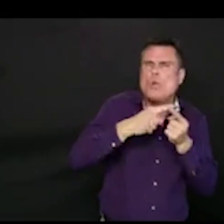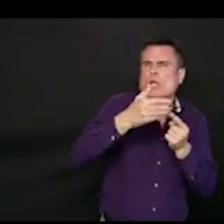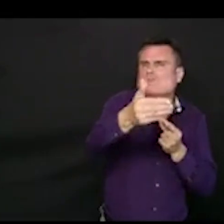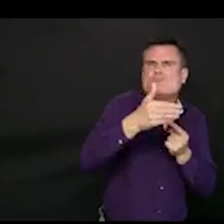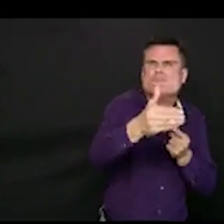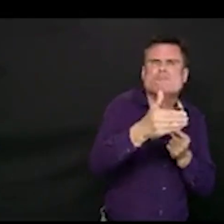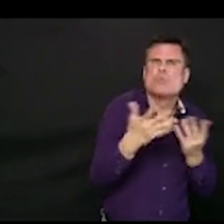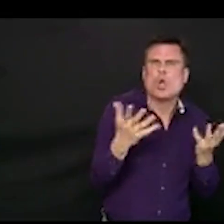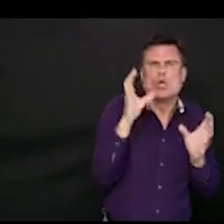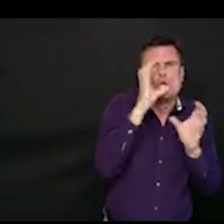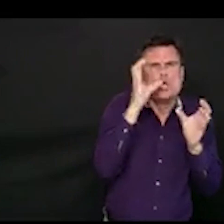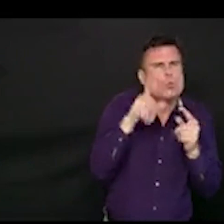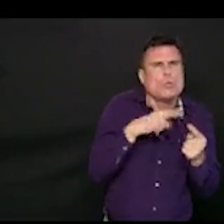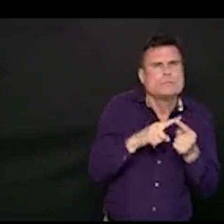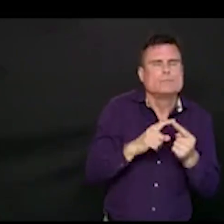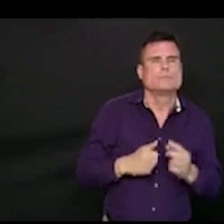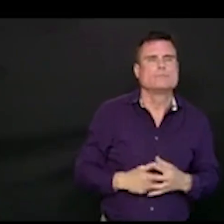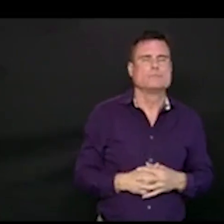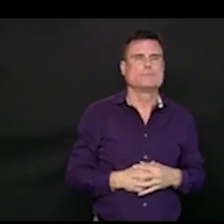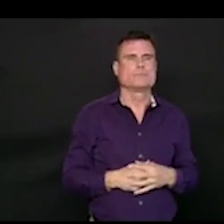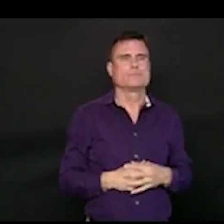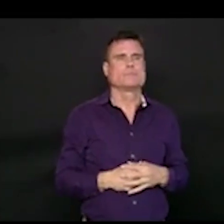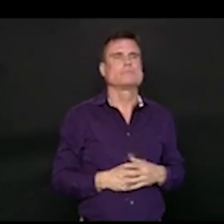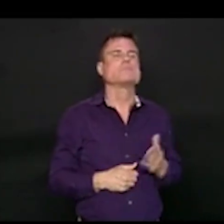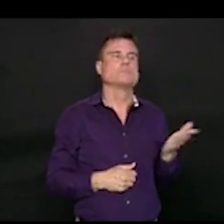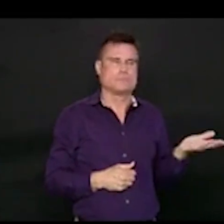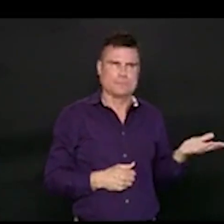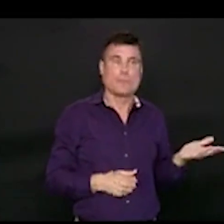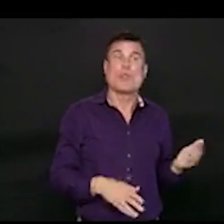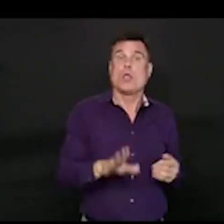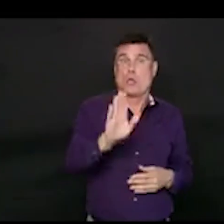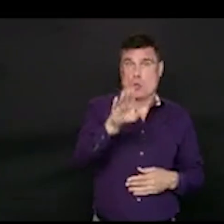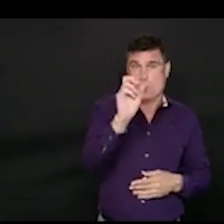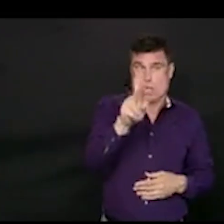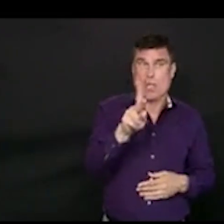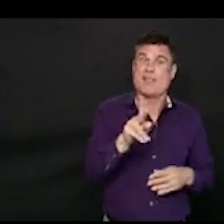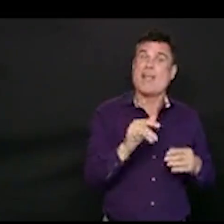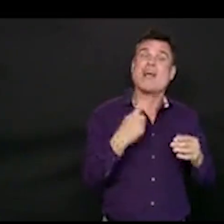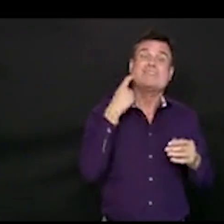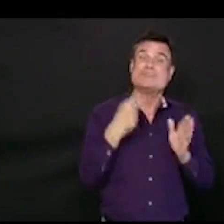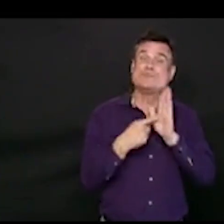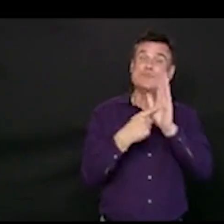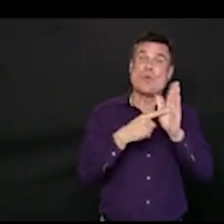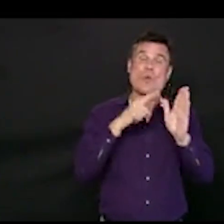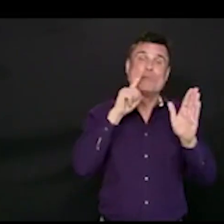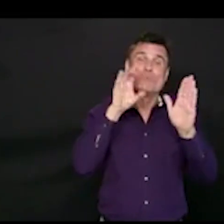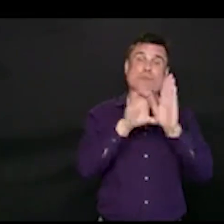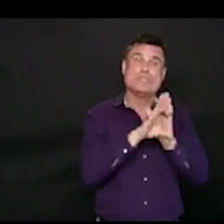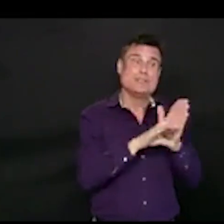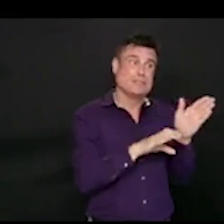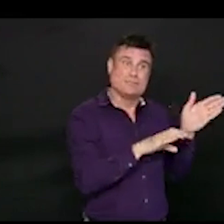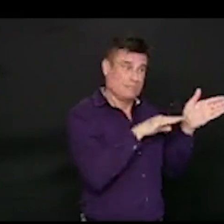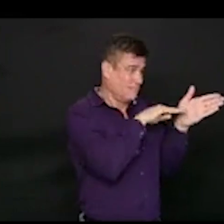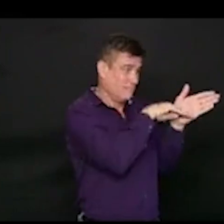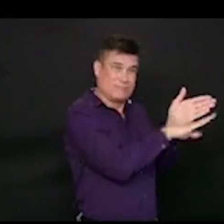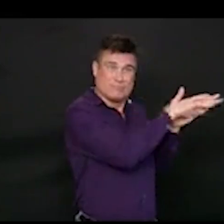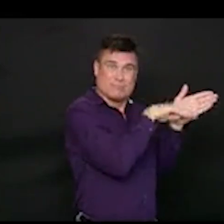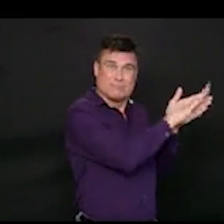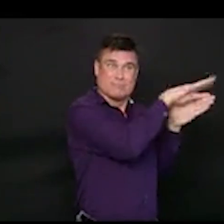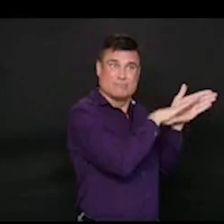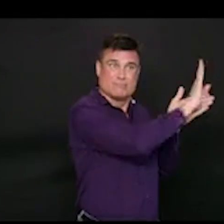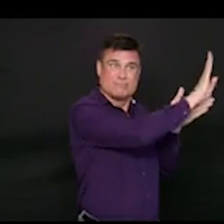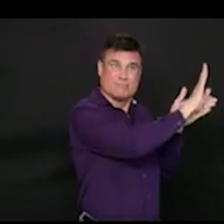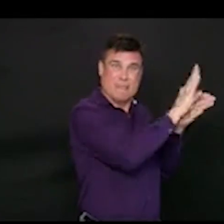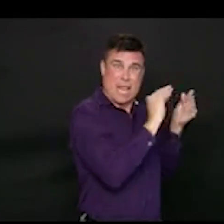it only reflects what's being put into it. And so it is something that has helped us come up with the strategies that we're talking